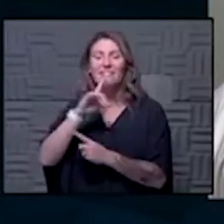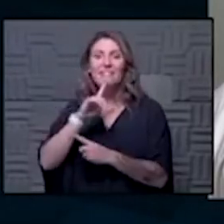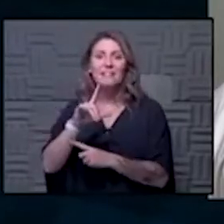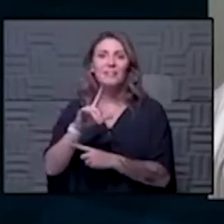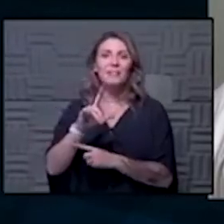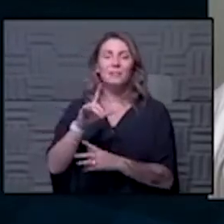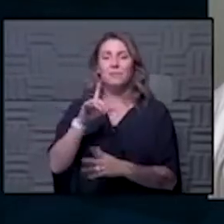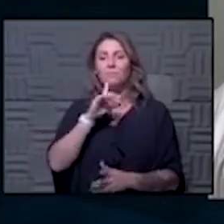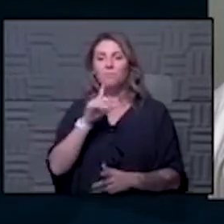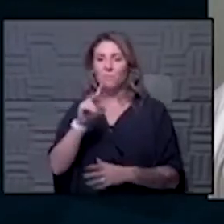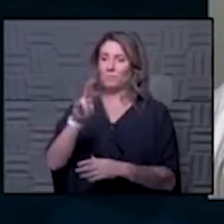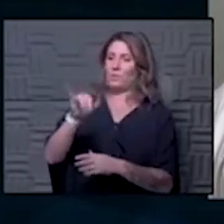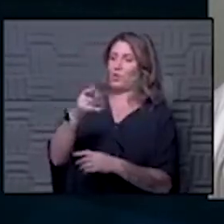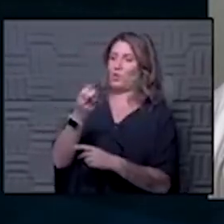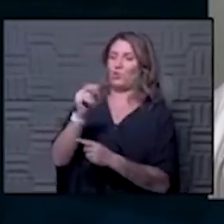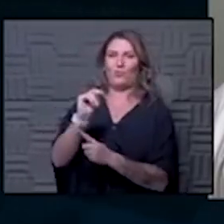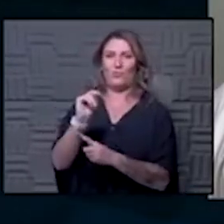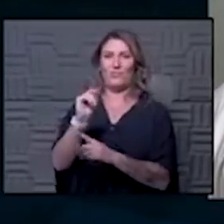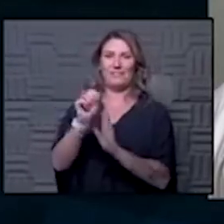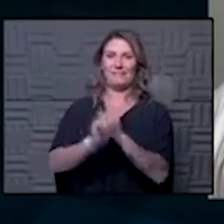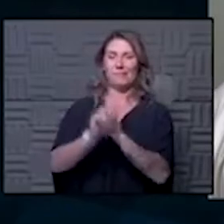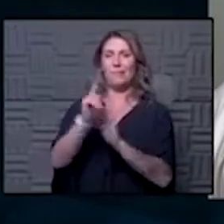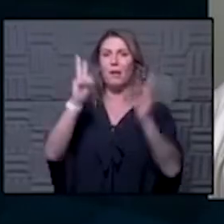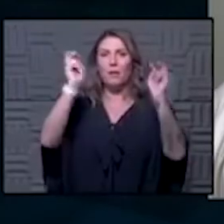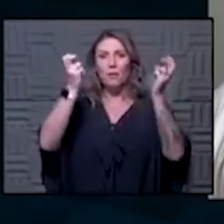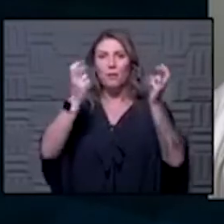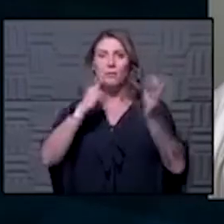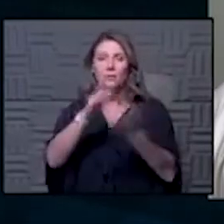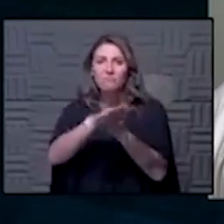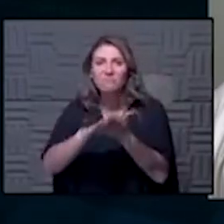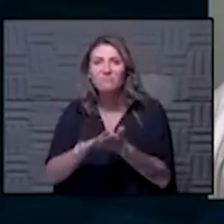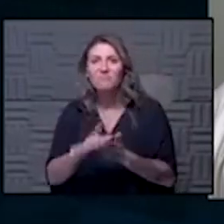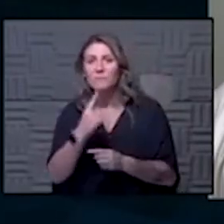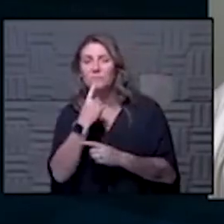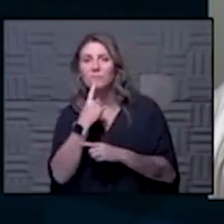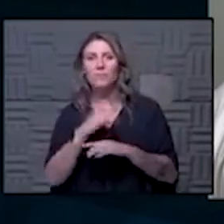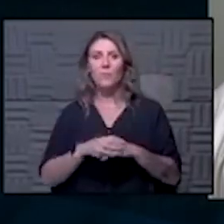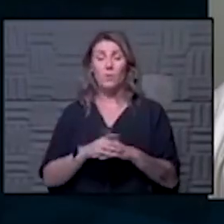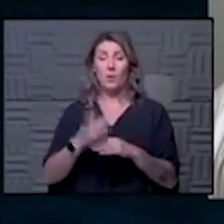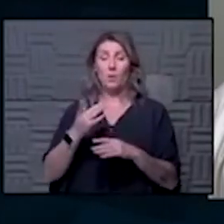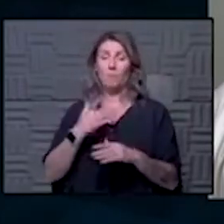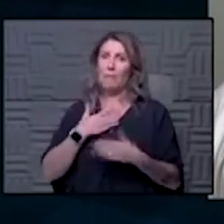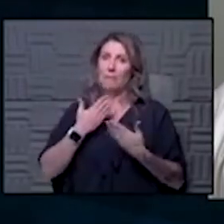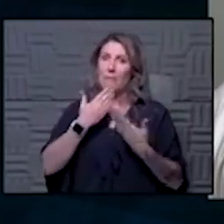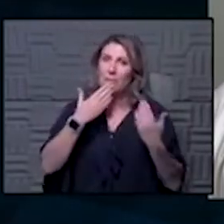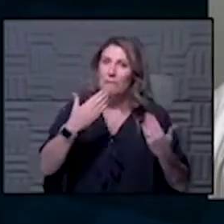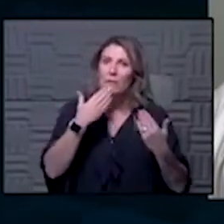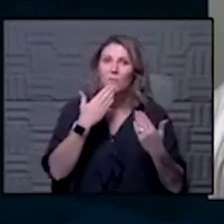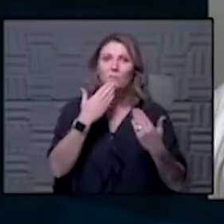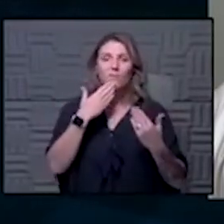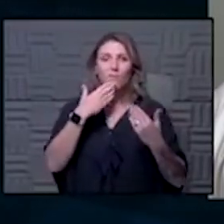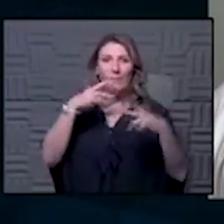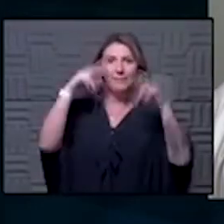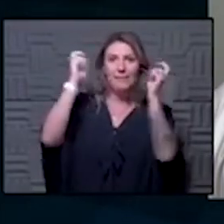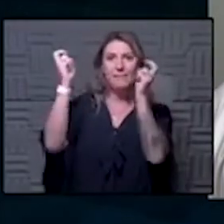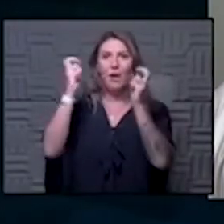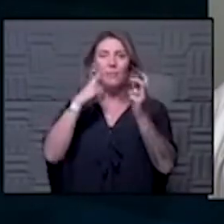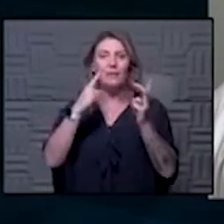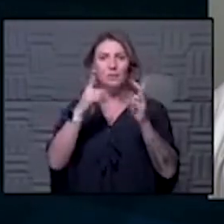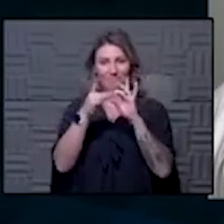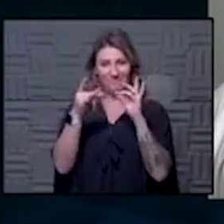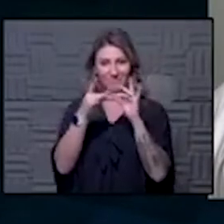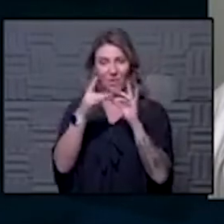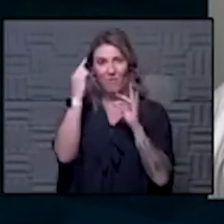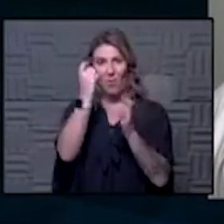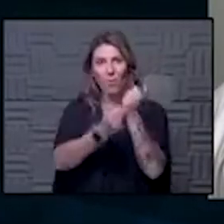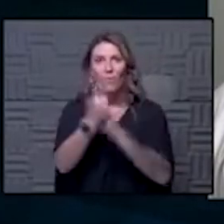such a nice way to say this and I'm so thankful that we're bringing this topic to everyone's attention so thank